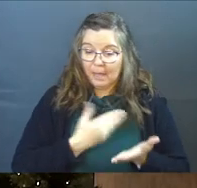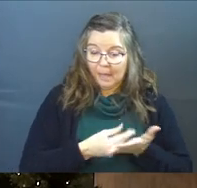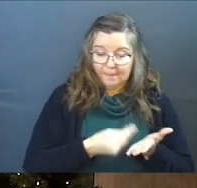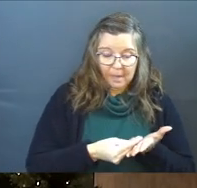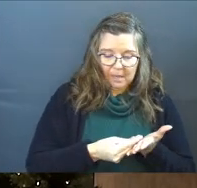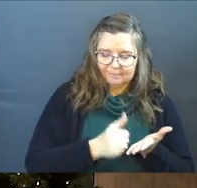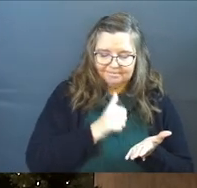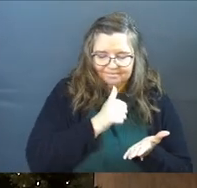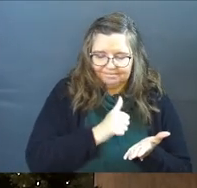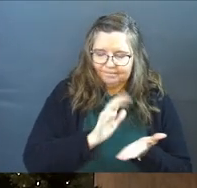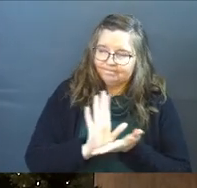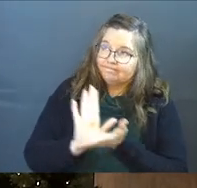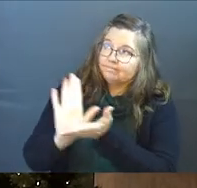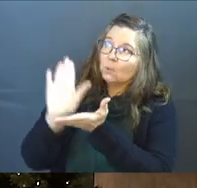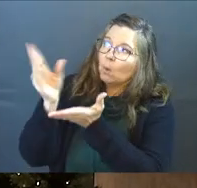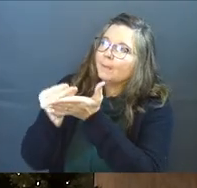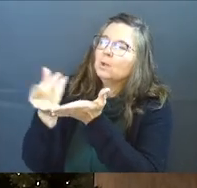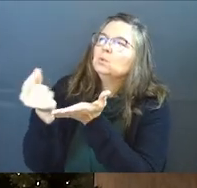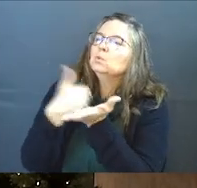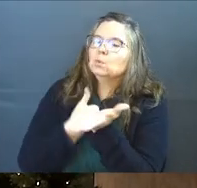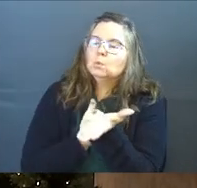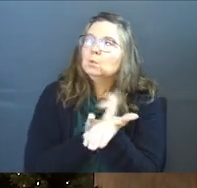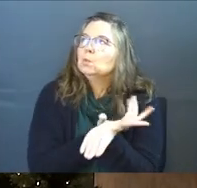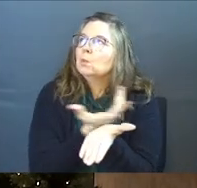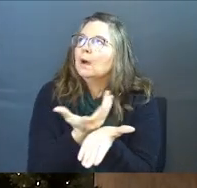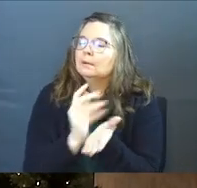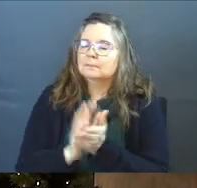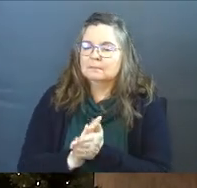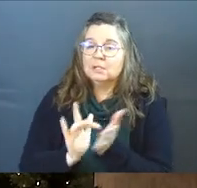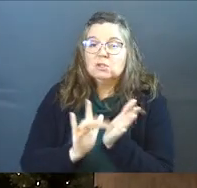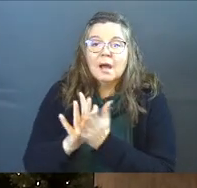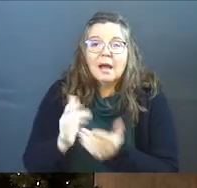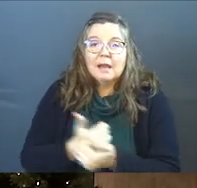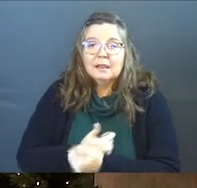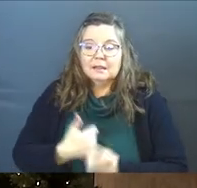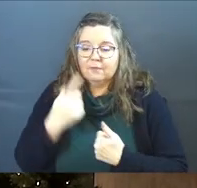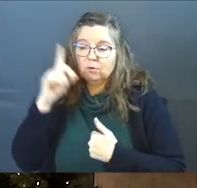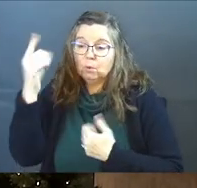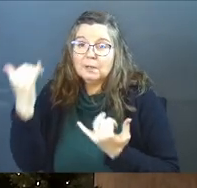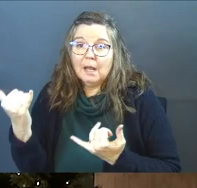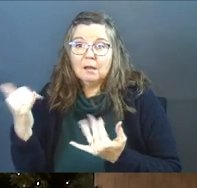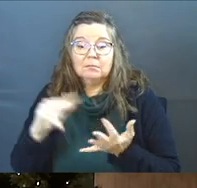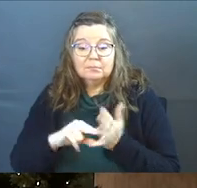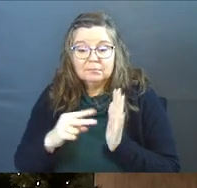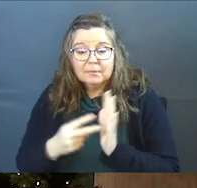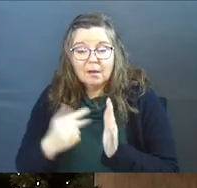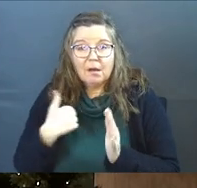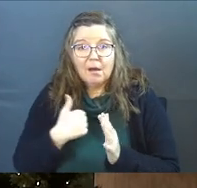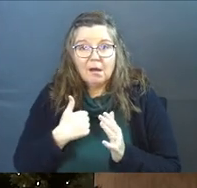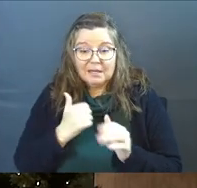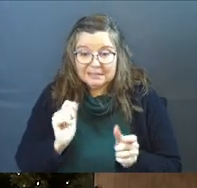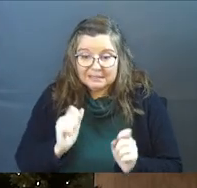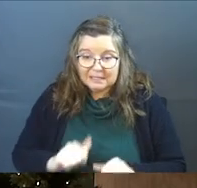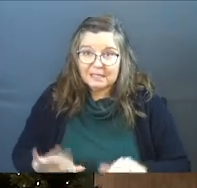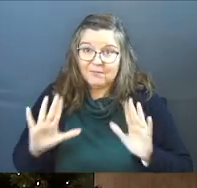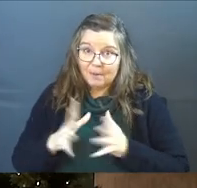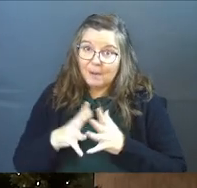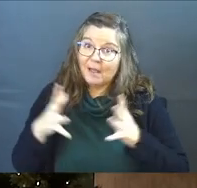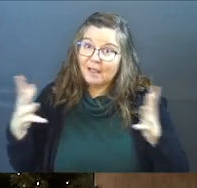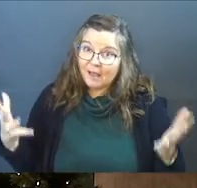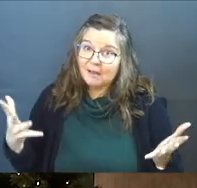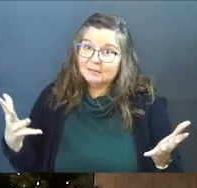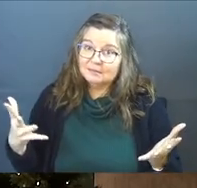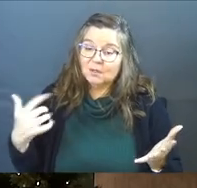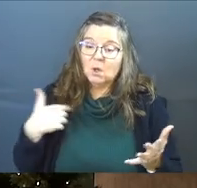my time schedule. It's your time schedule. Jesus, I live for you now. That's what it is, and that's us giving up a whole heck of a lot,